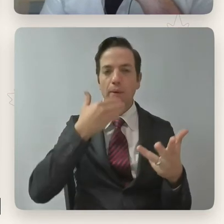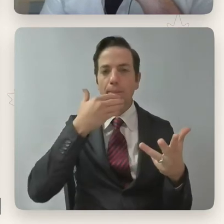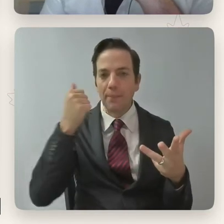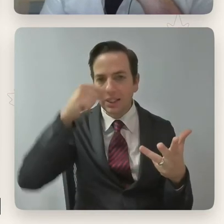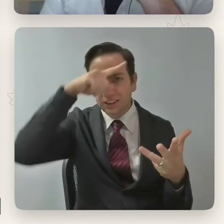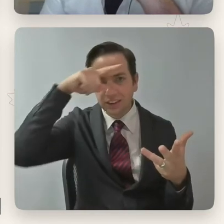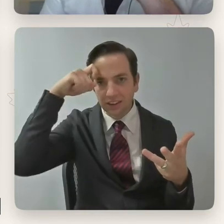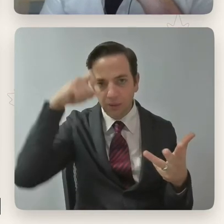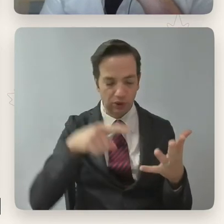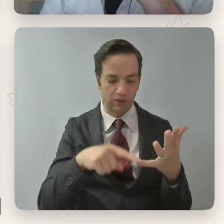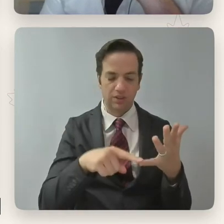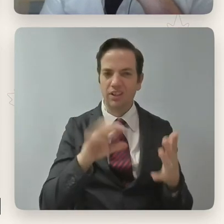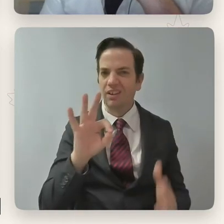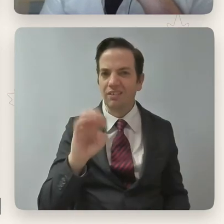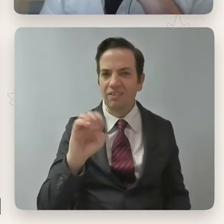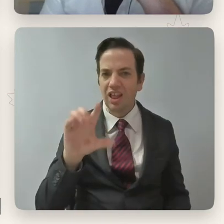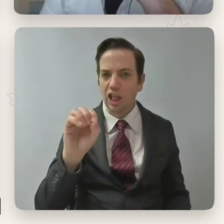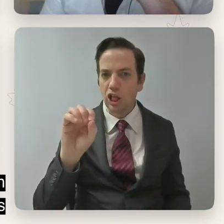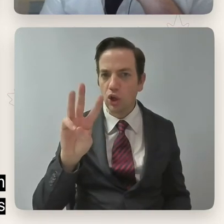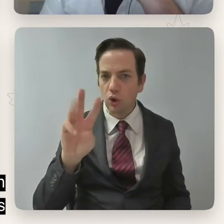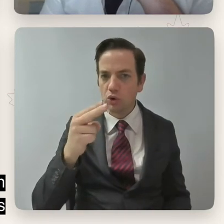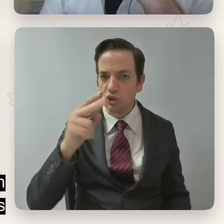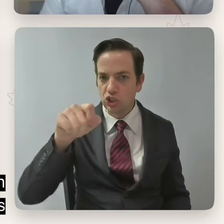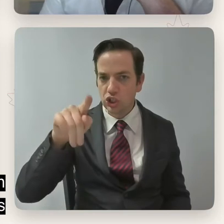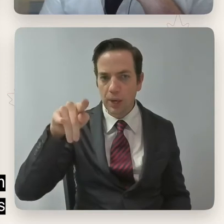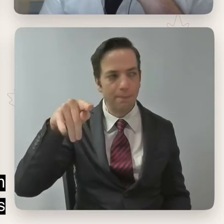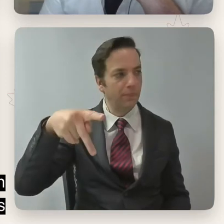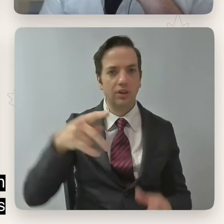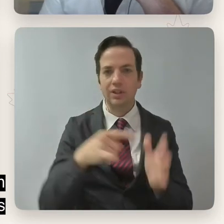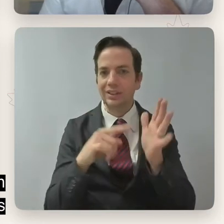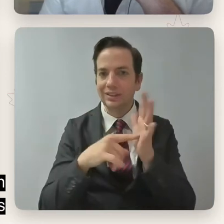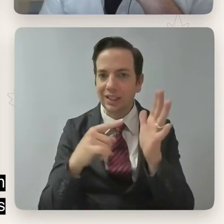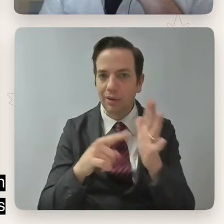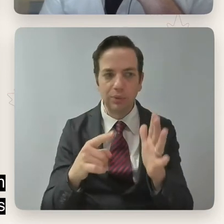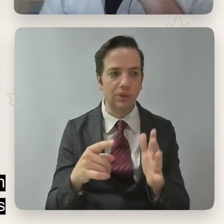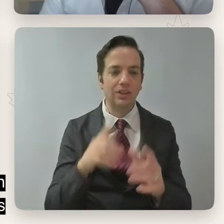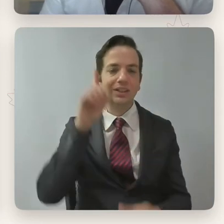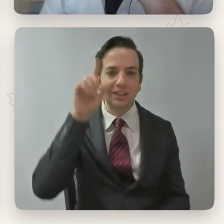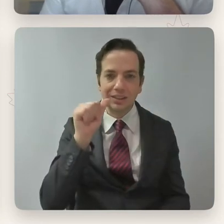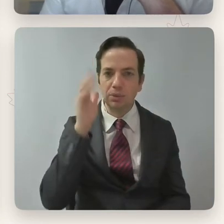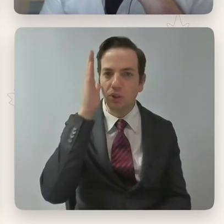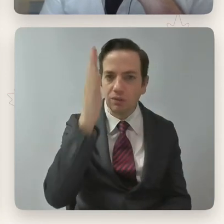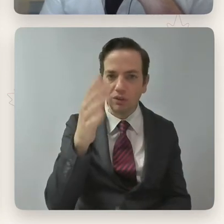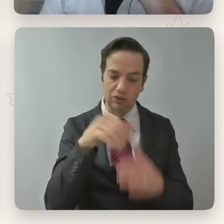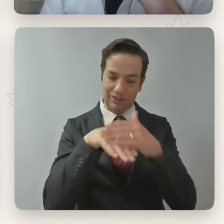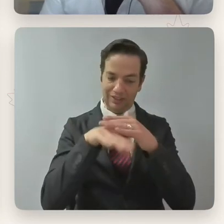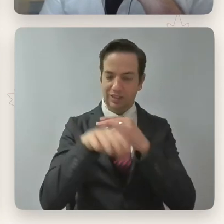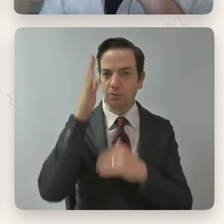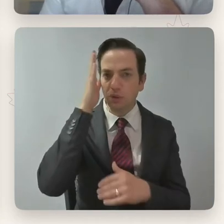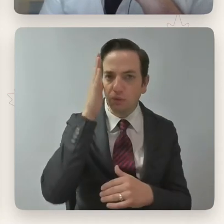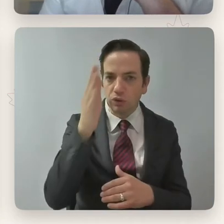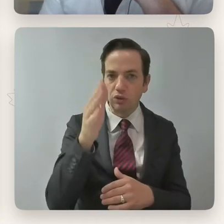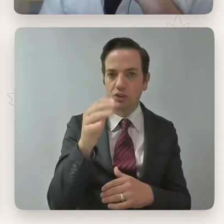Accessible Futures initiative at Sundance. And I'm wondering what we can make of all of these movements that are happening now and sort